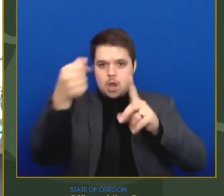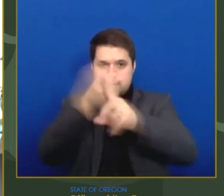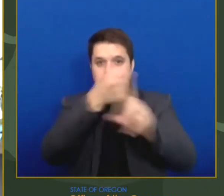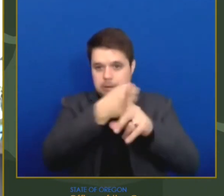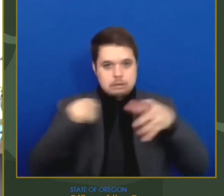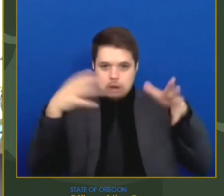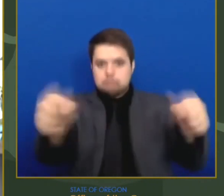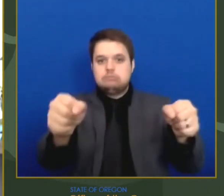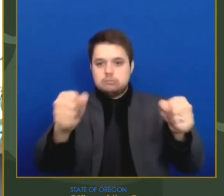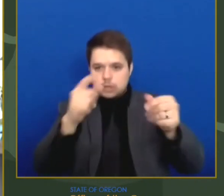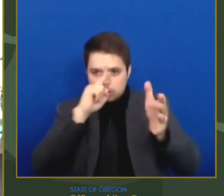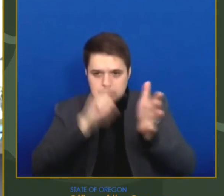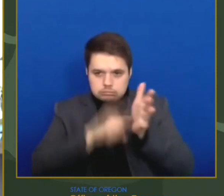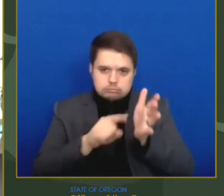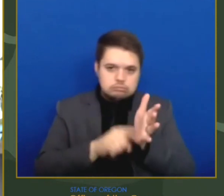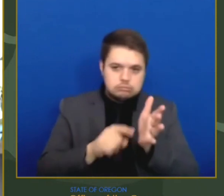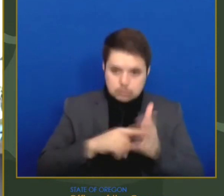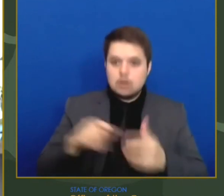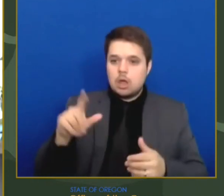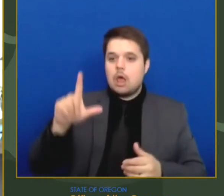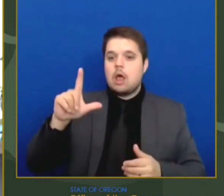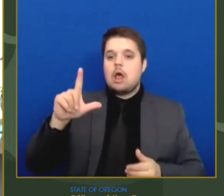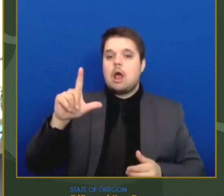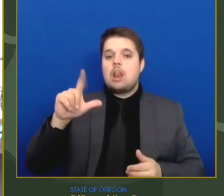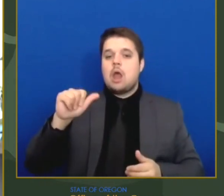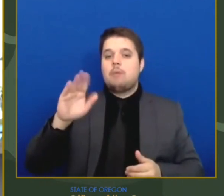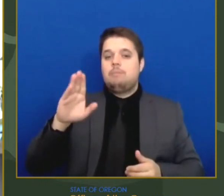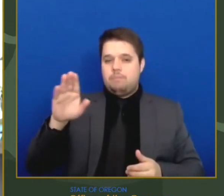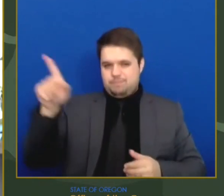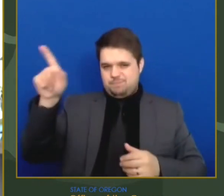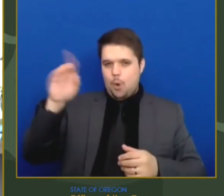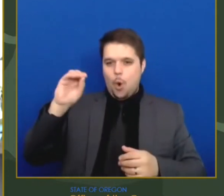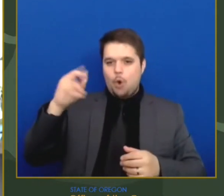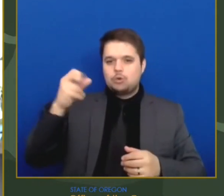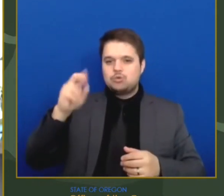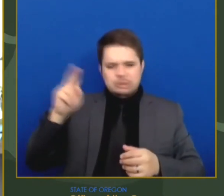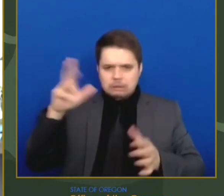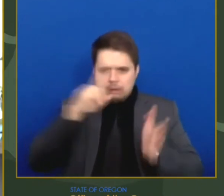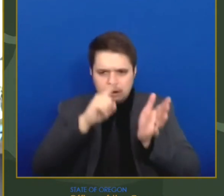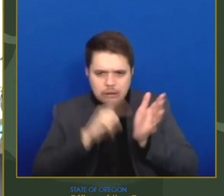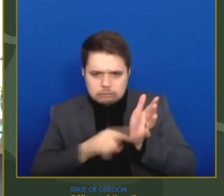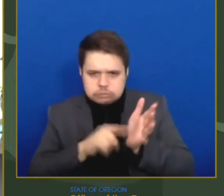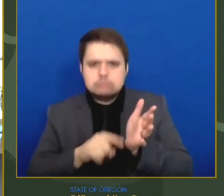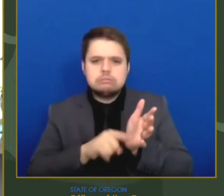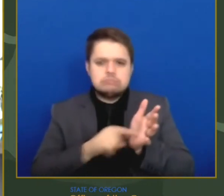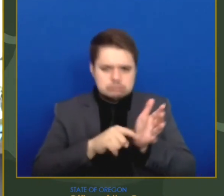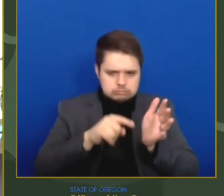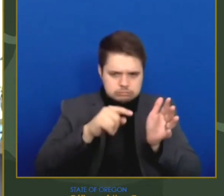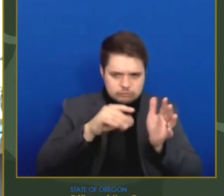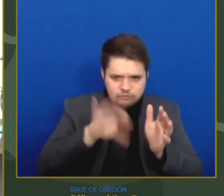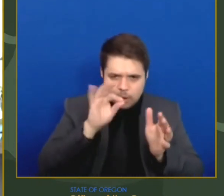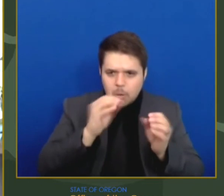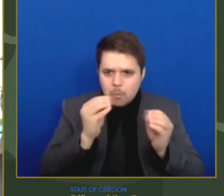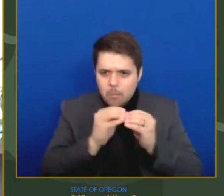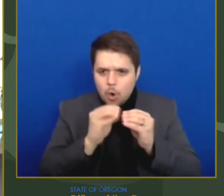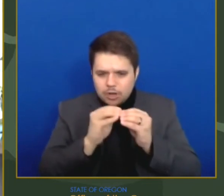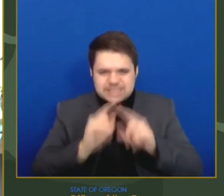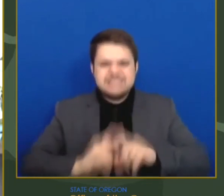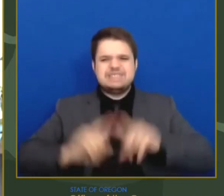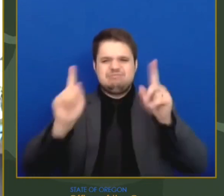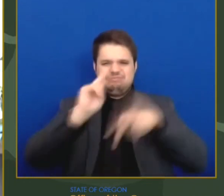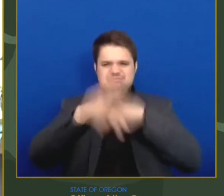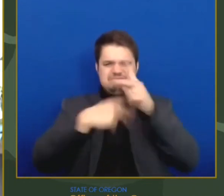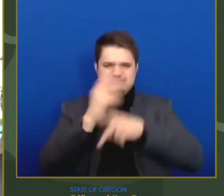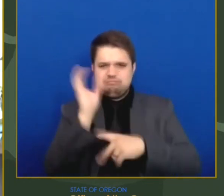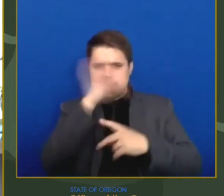OHSU have detected a novel virus variant, never before detected in the United States, but